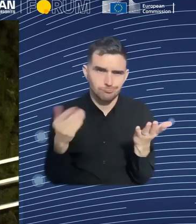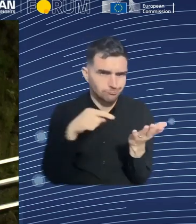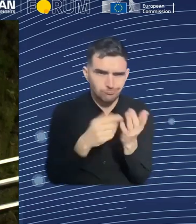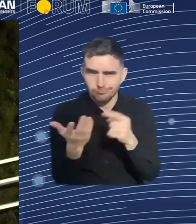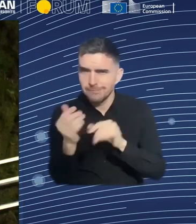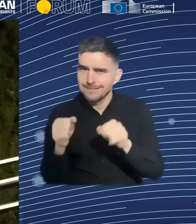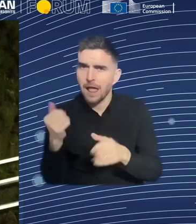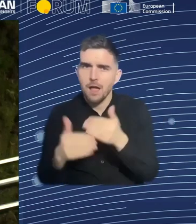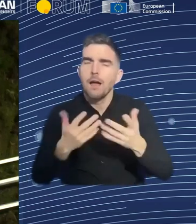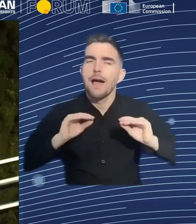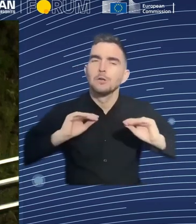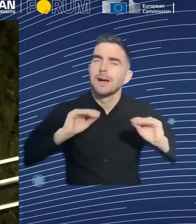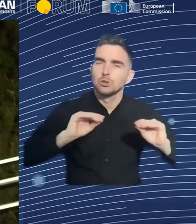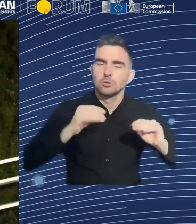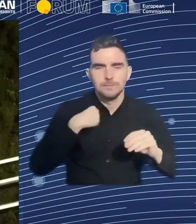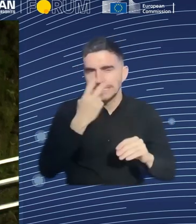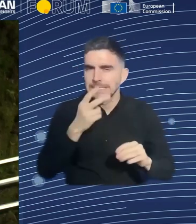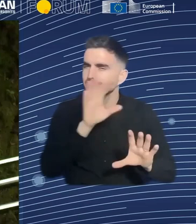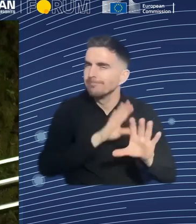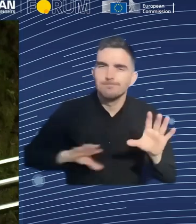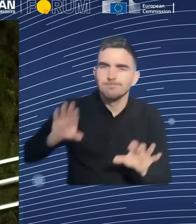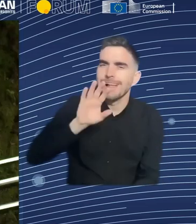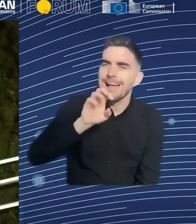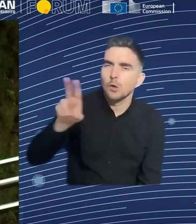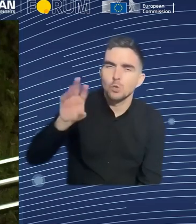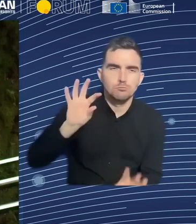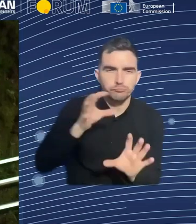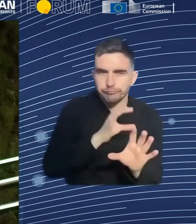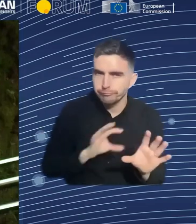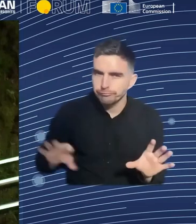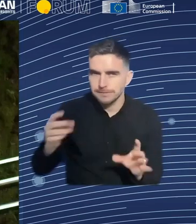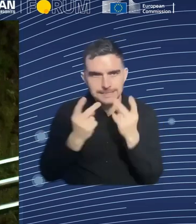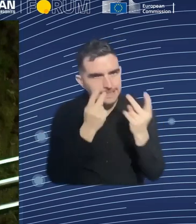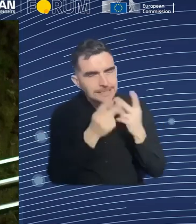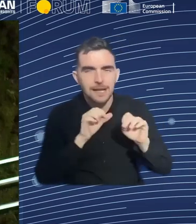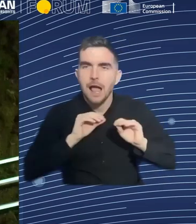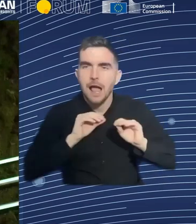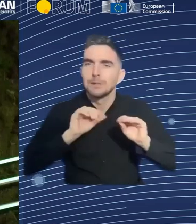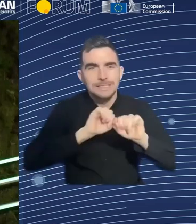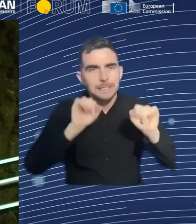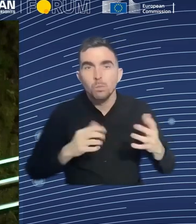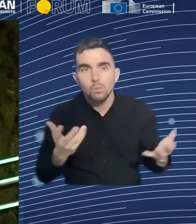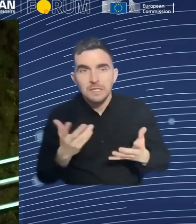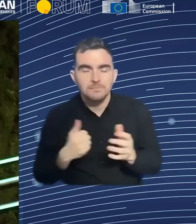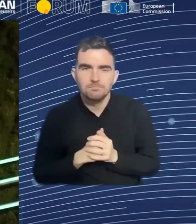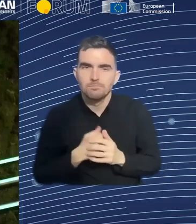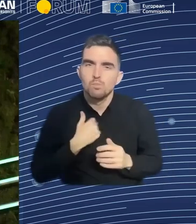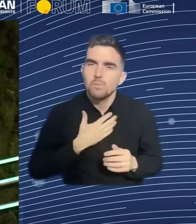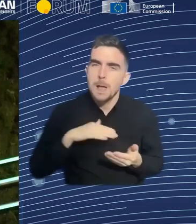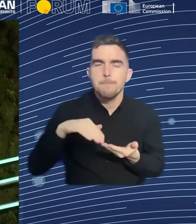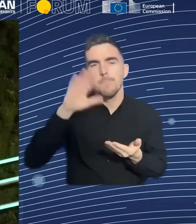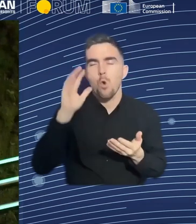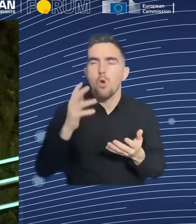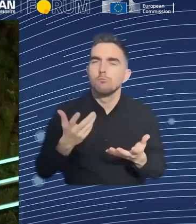So I think we need to blend more rather than, and then, you know, maybe